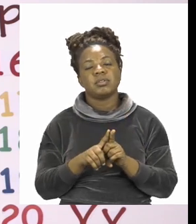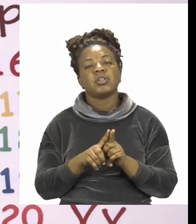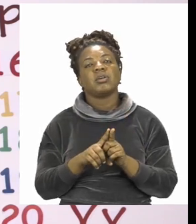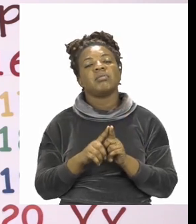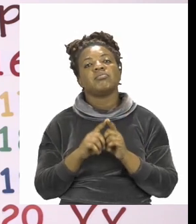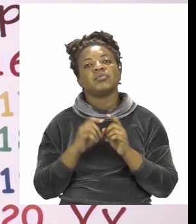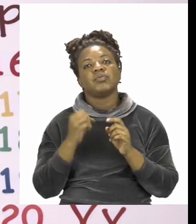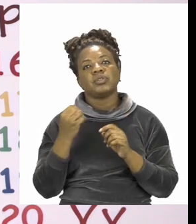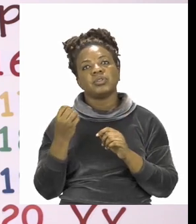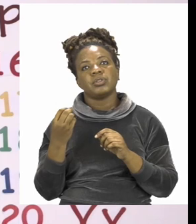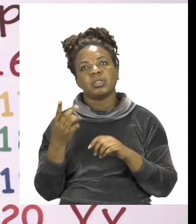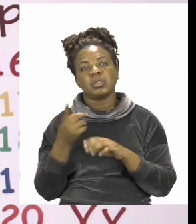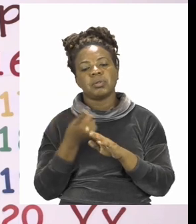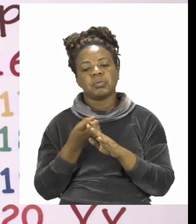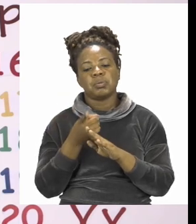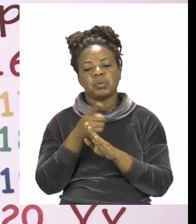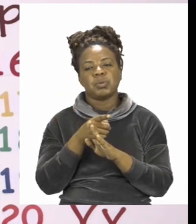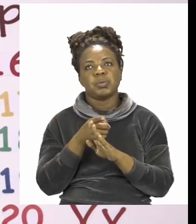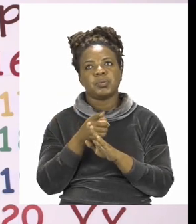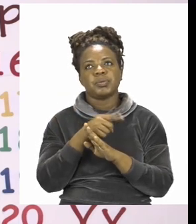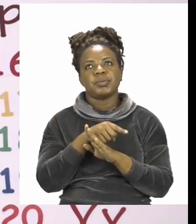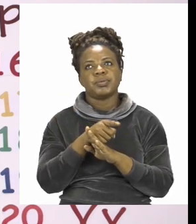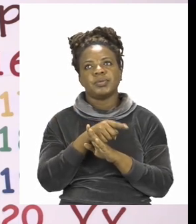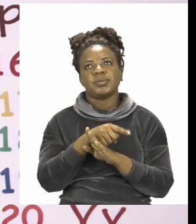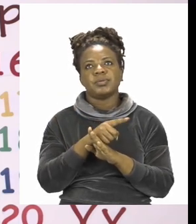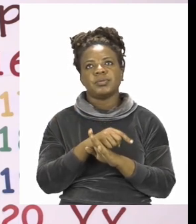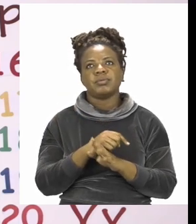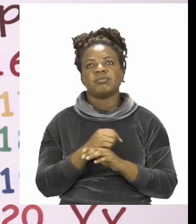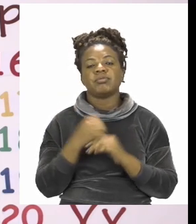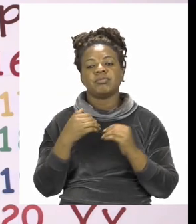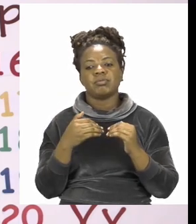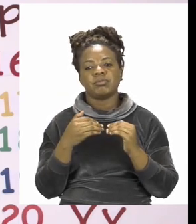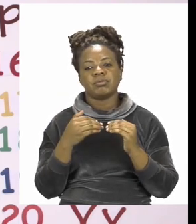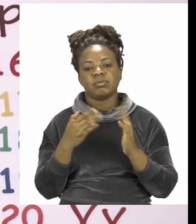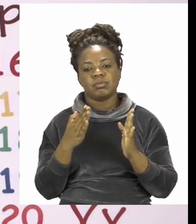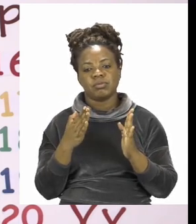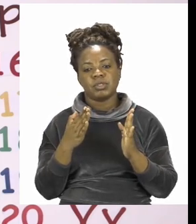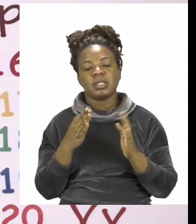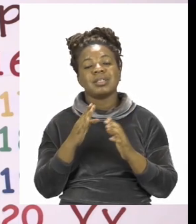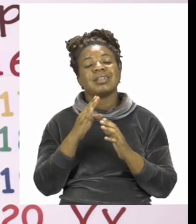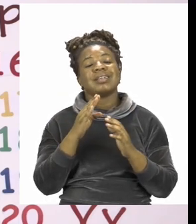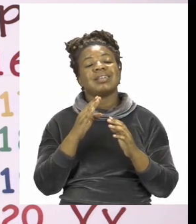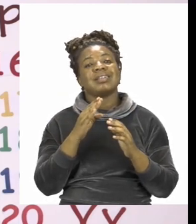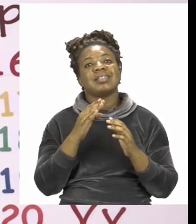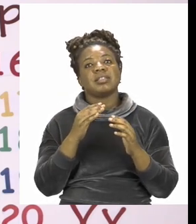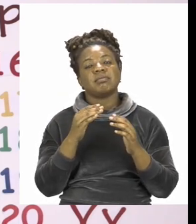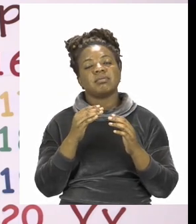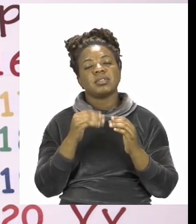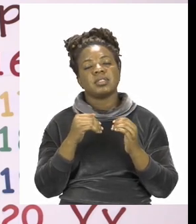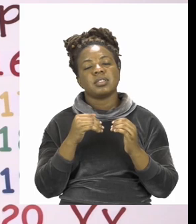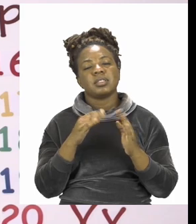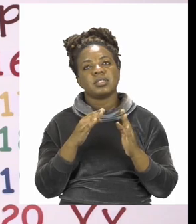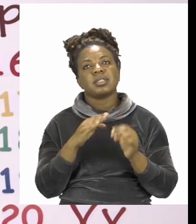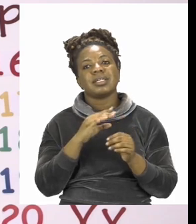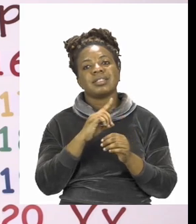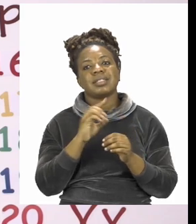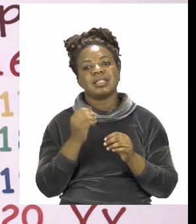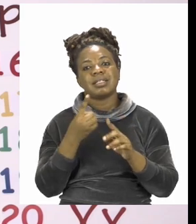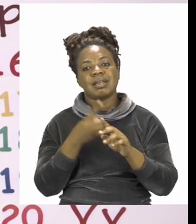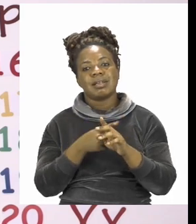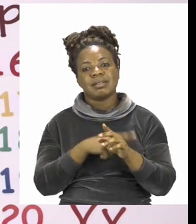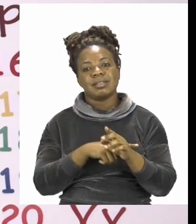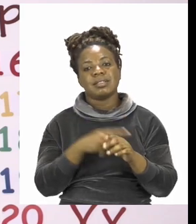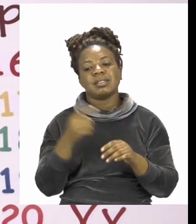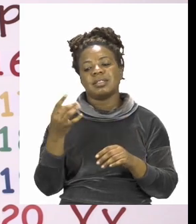So we're going to start at 10 and count backwards until we get to 7. Now